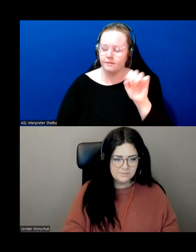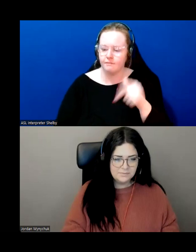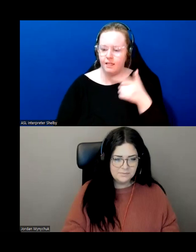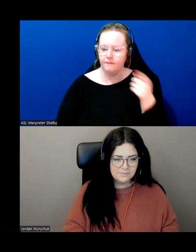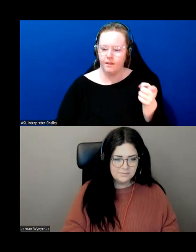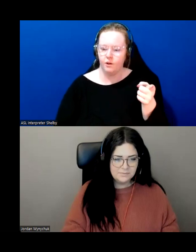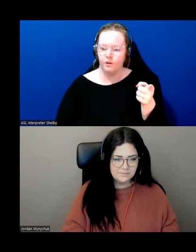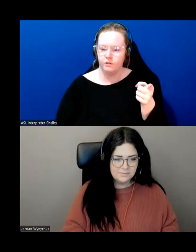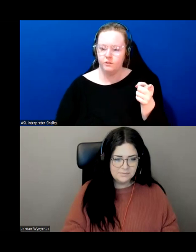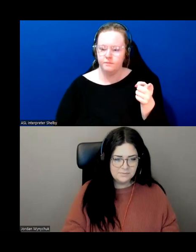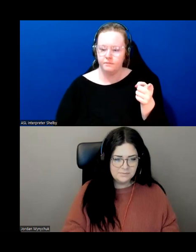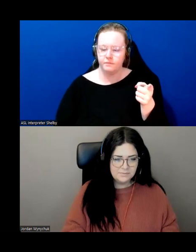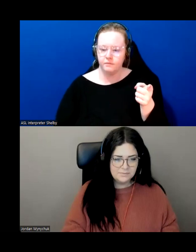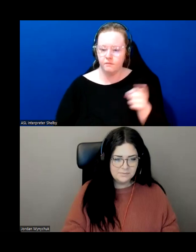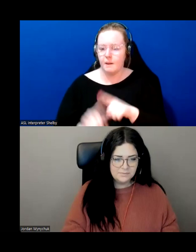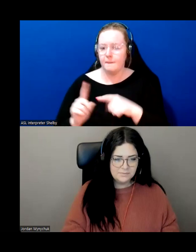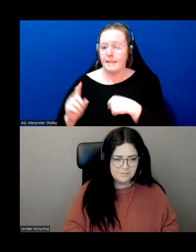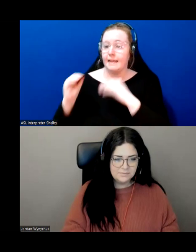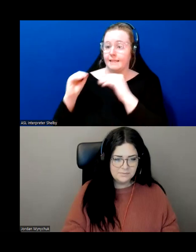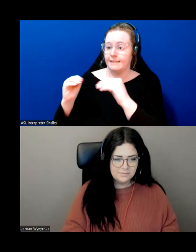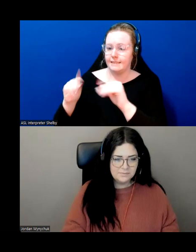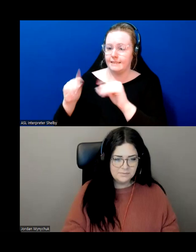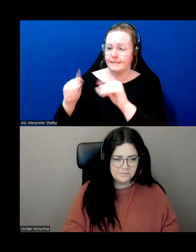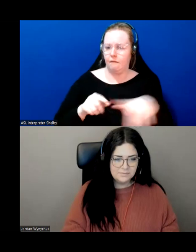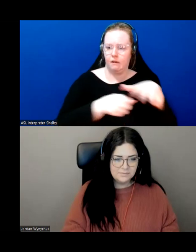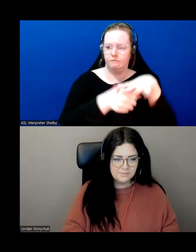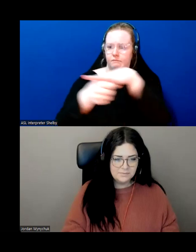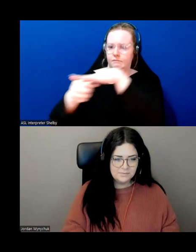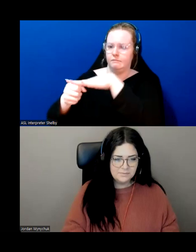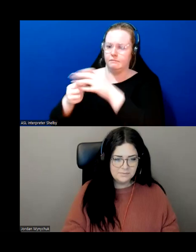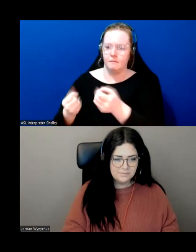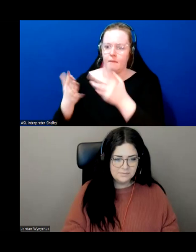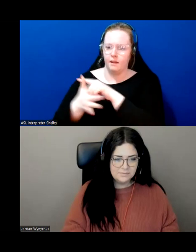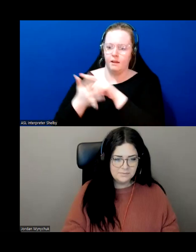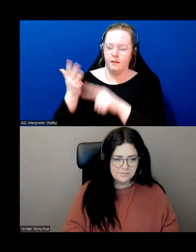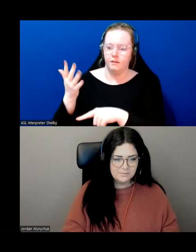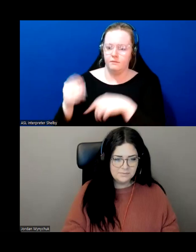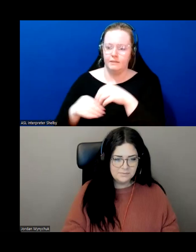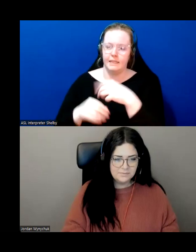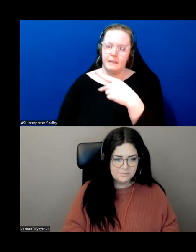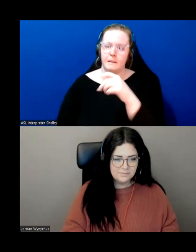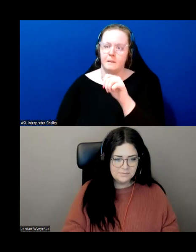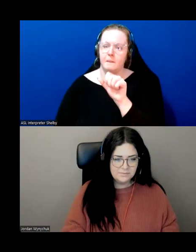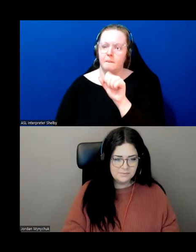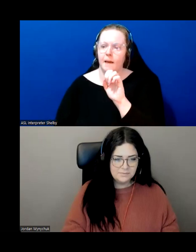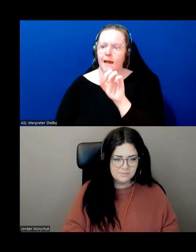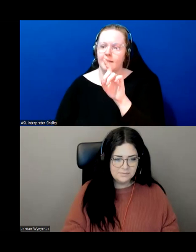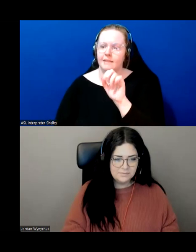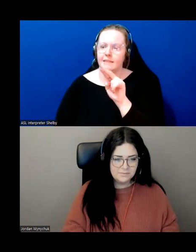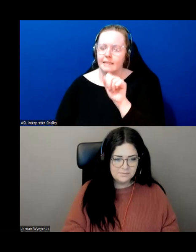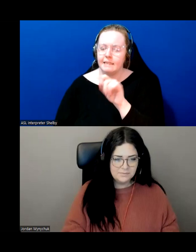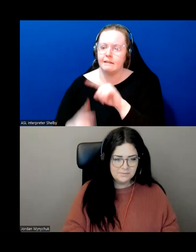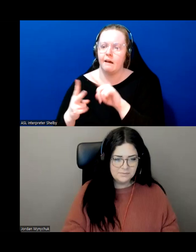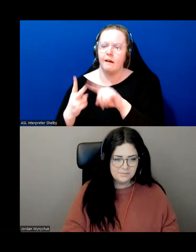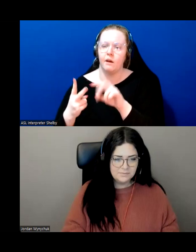uh but i i teach in in several areas here um in pasadena weekly classes in reedville